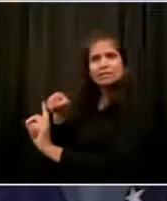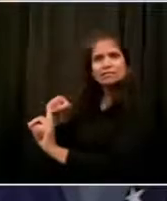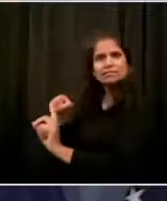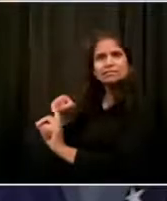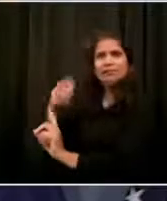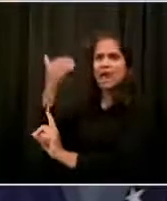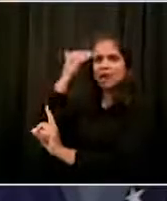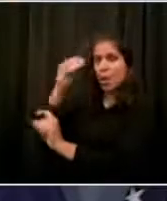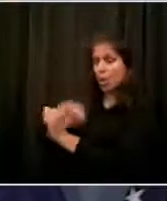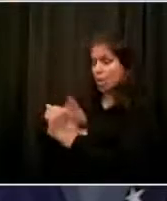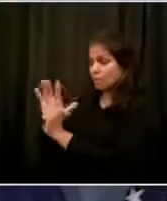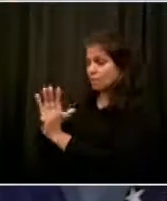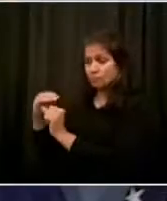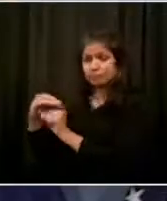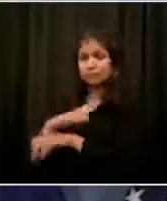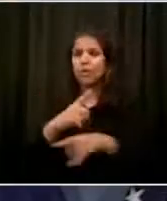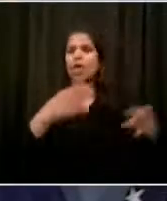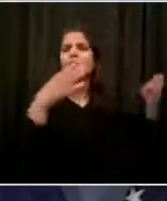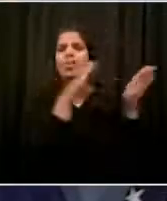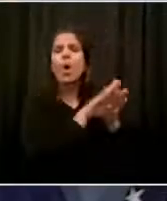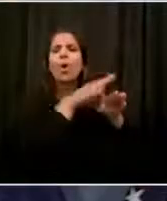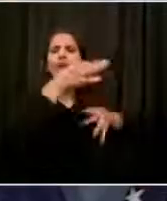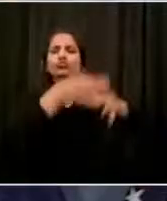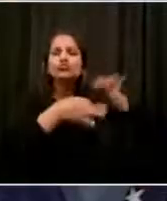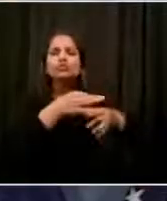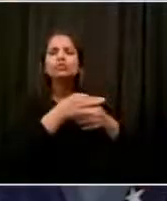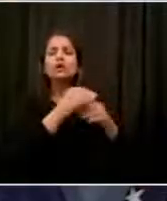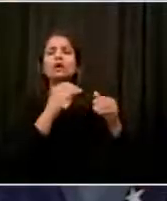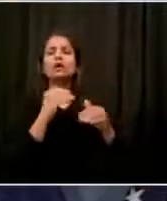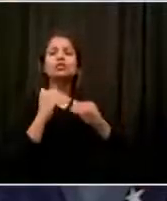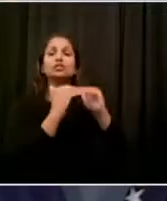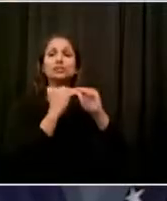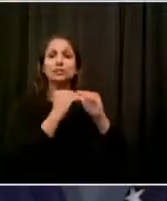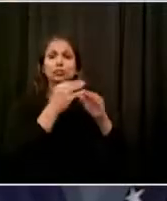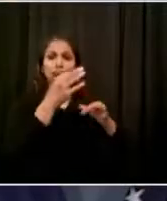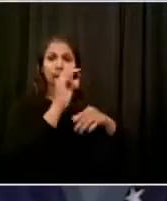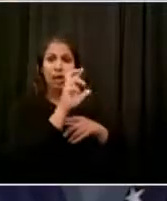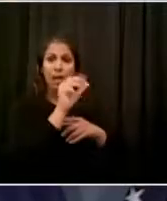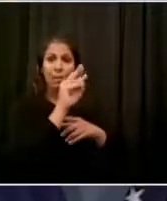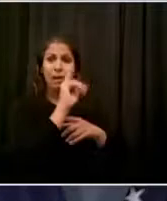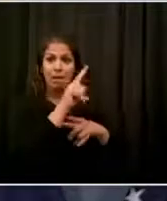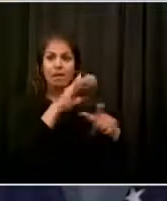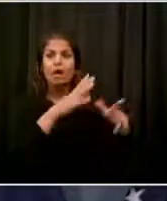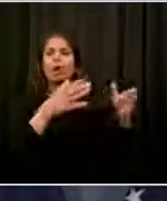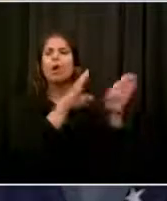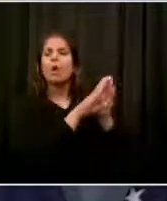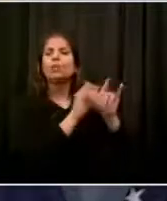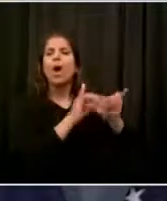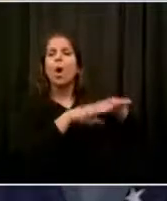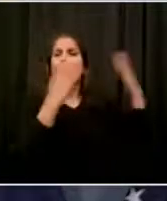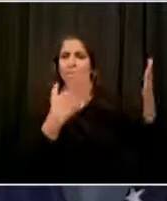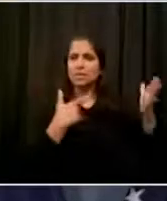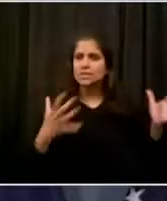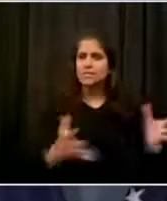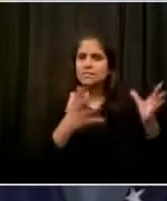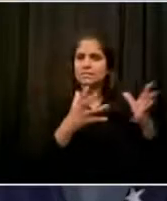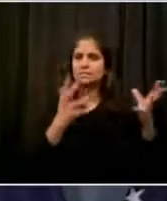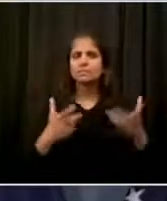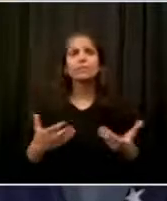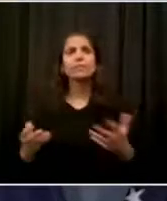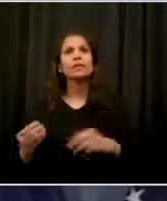back to life to create more action in terms of the criminal justice system. We're going to need all of that, Juliet.